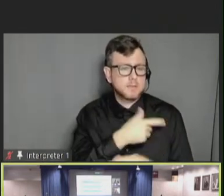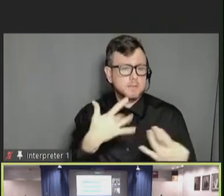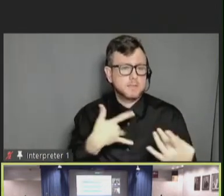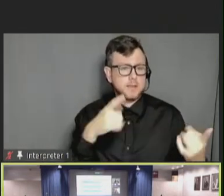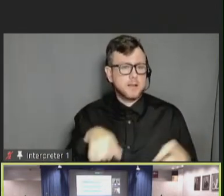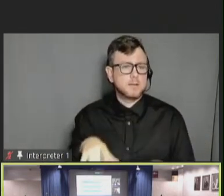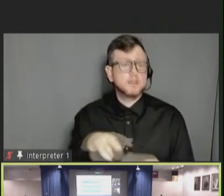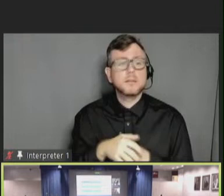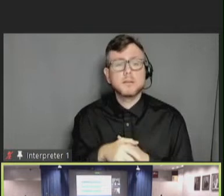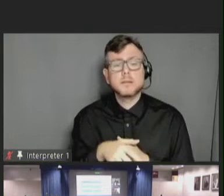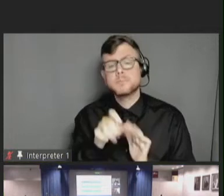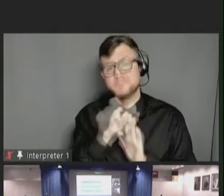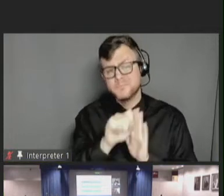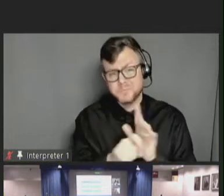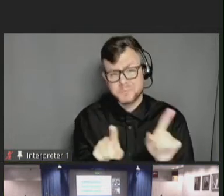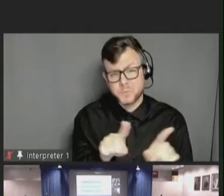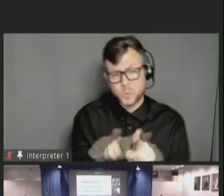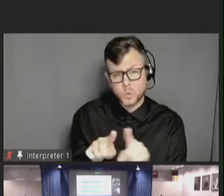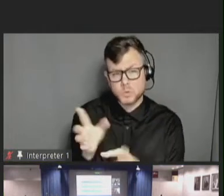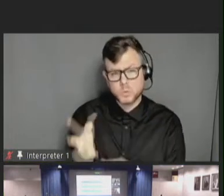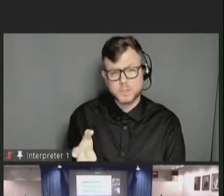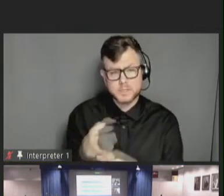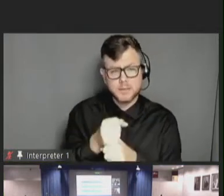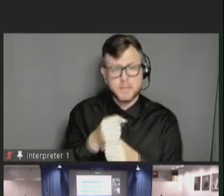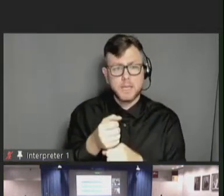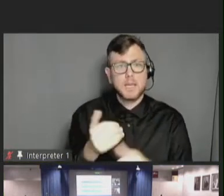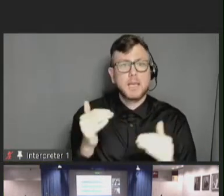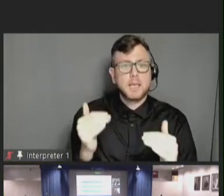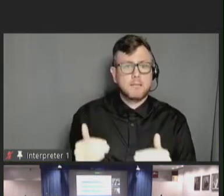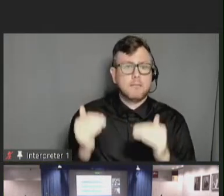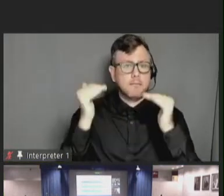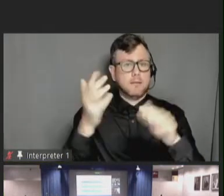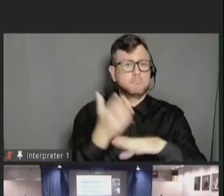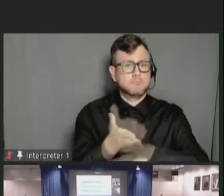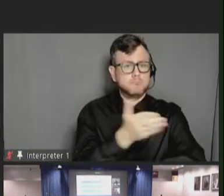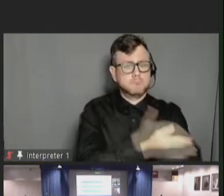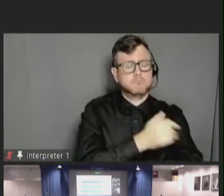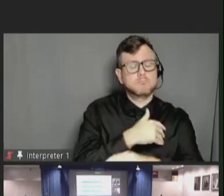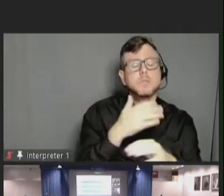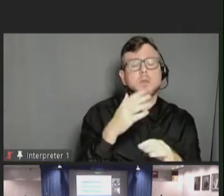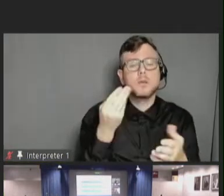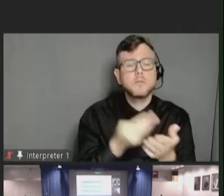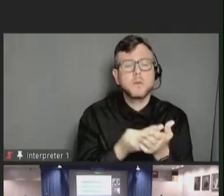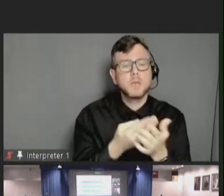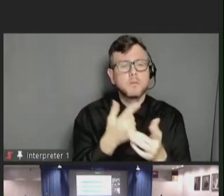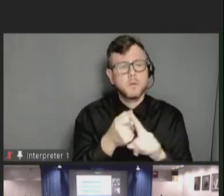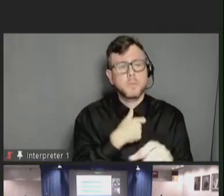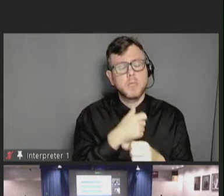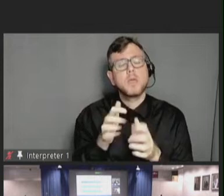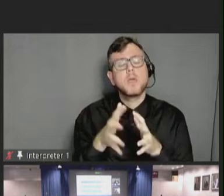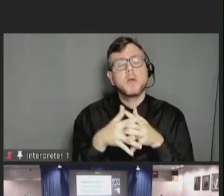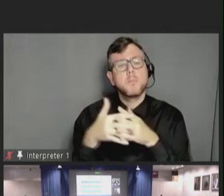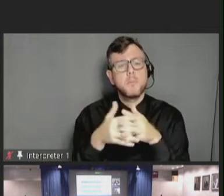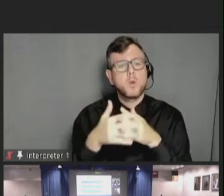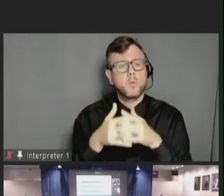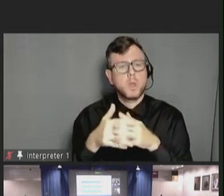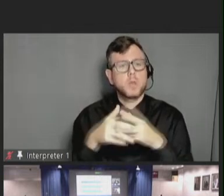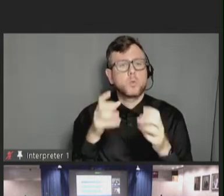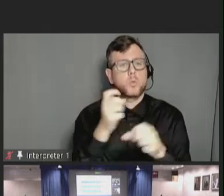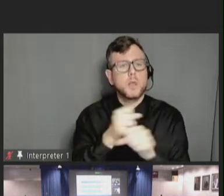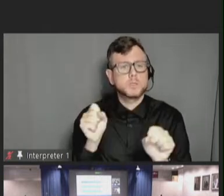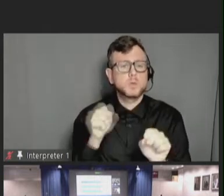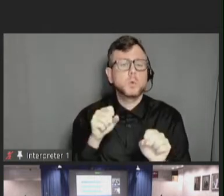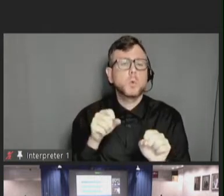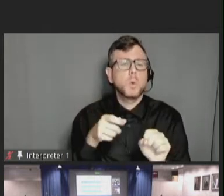States also got enhanced funding through the American Rescue Plan Act, particularly to